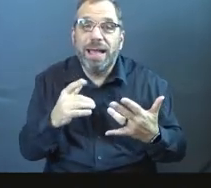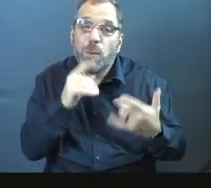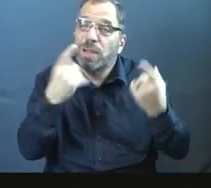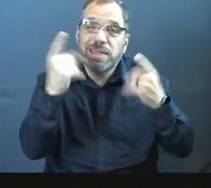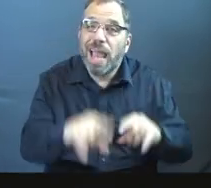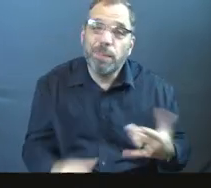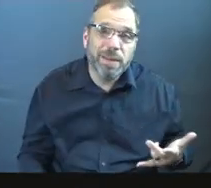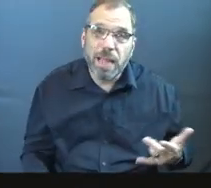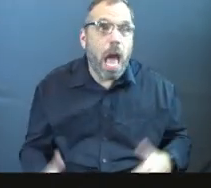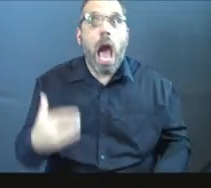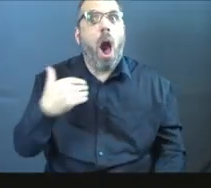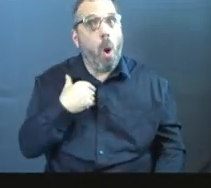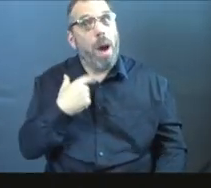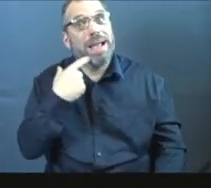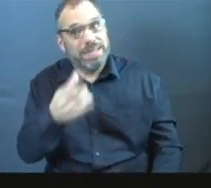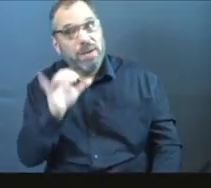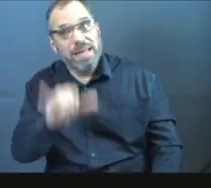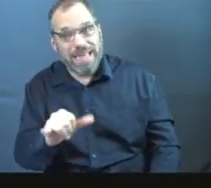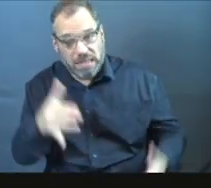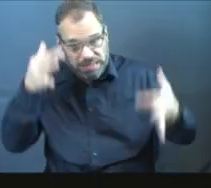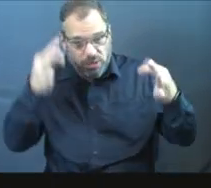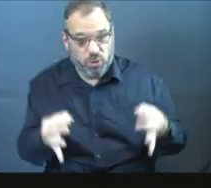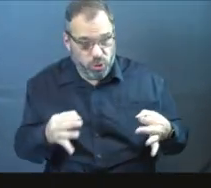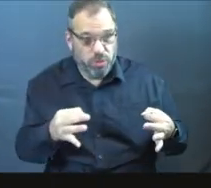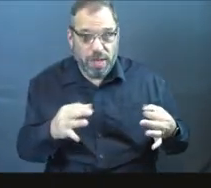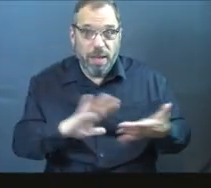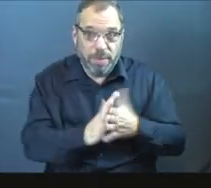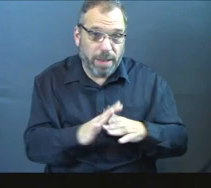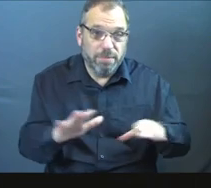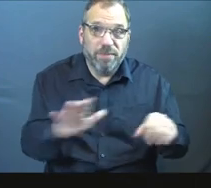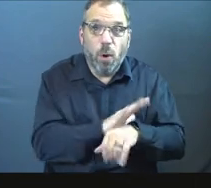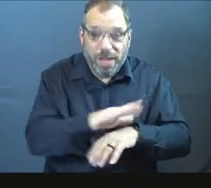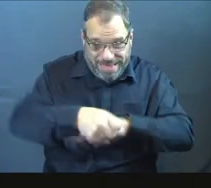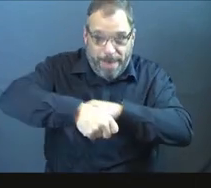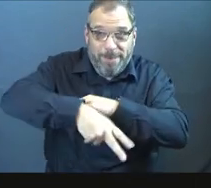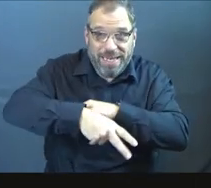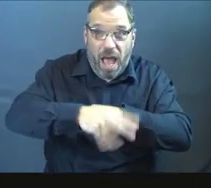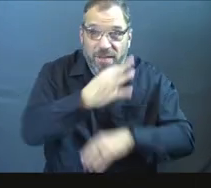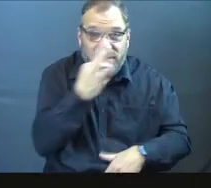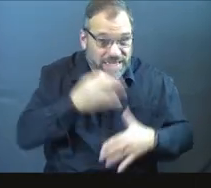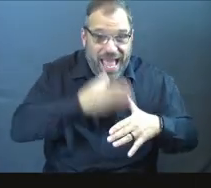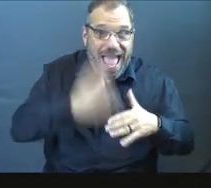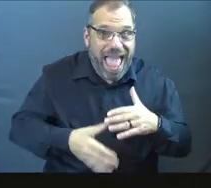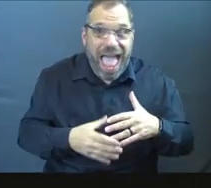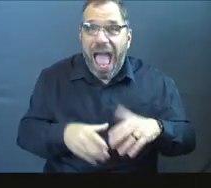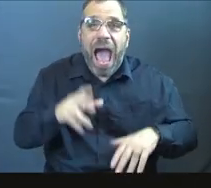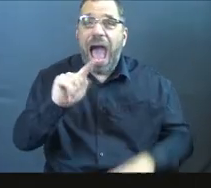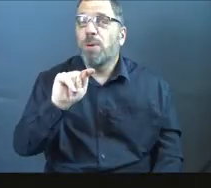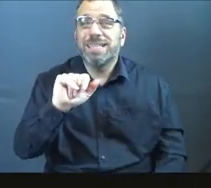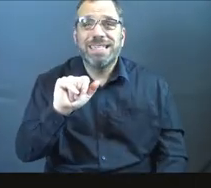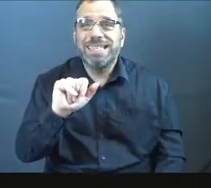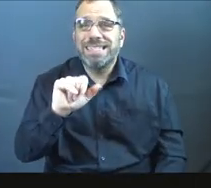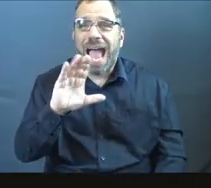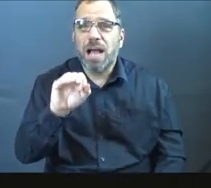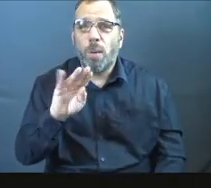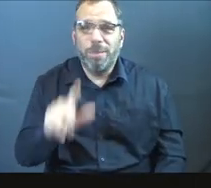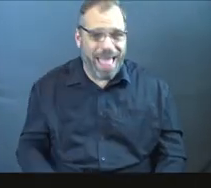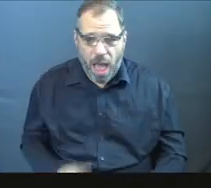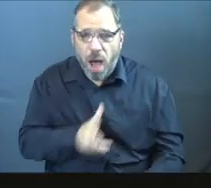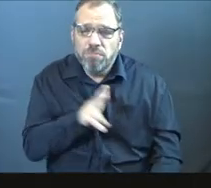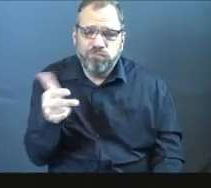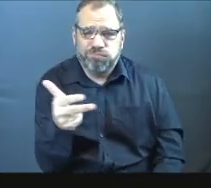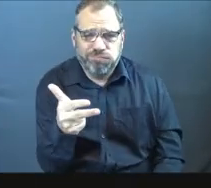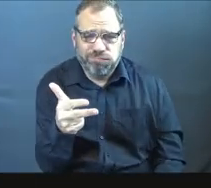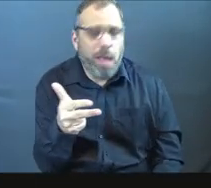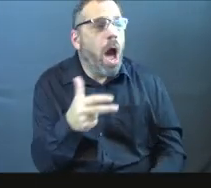wasn't happening that way. I can tell you that I was so determined to get full that midnight, the day that the fast ended, I was in Taco Bell drive-thru, right? Wait,